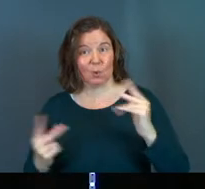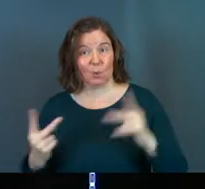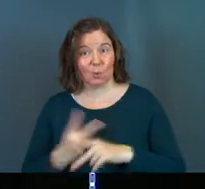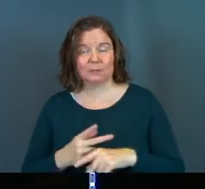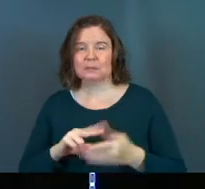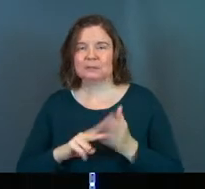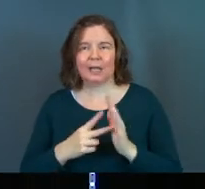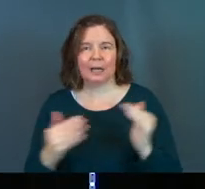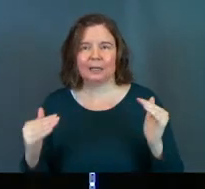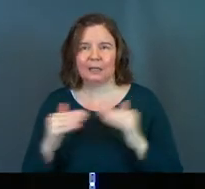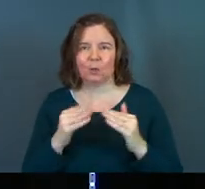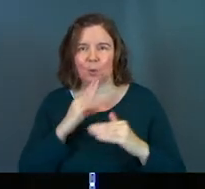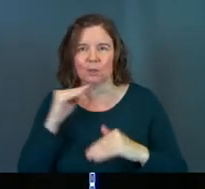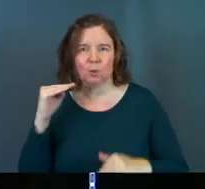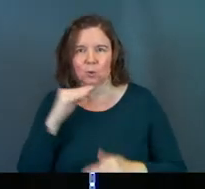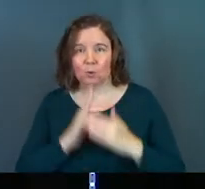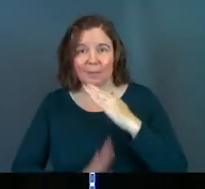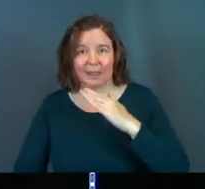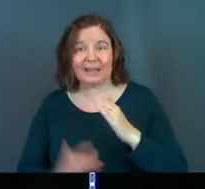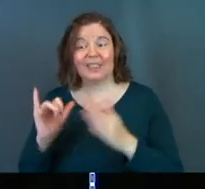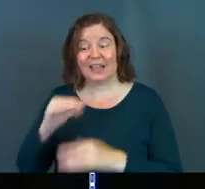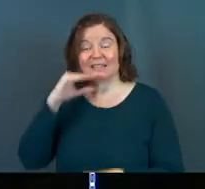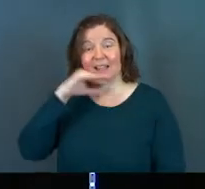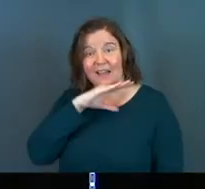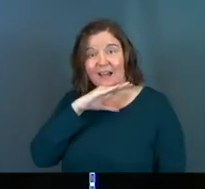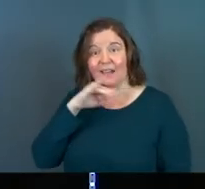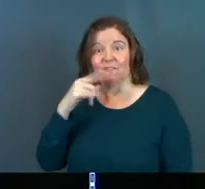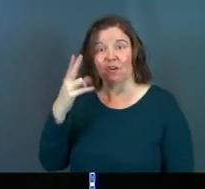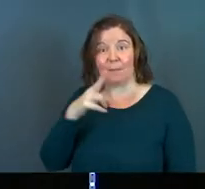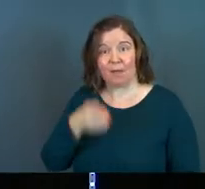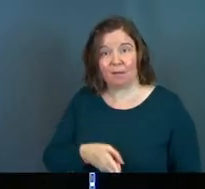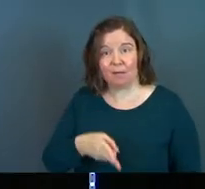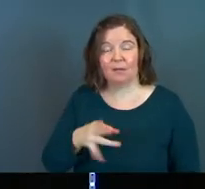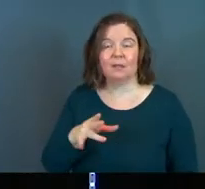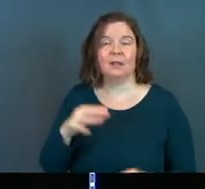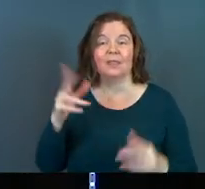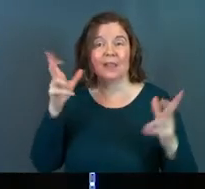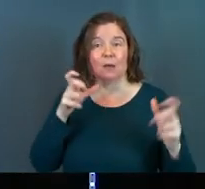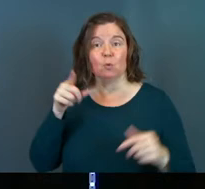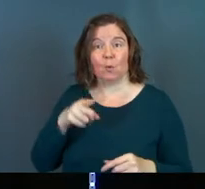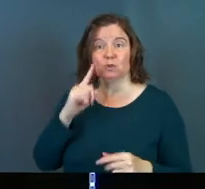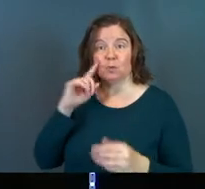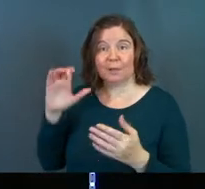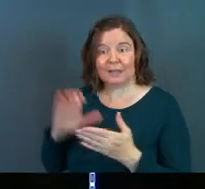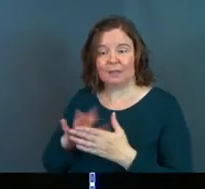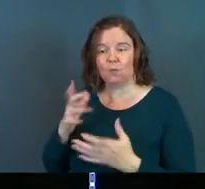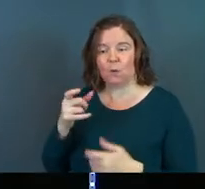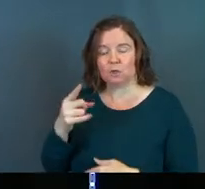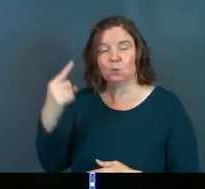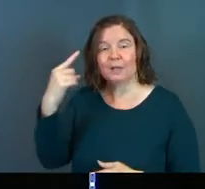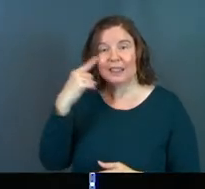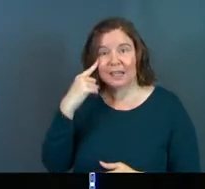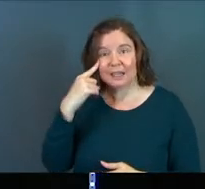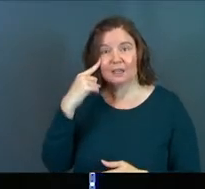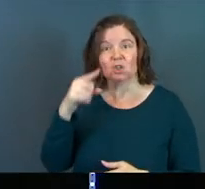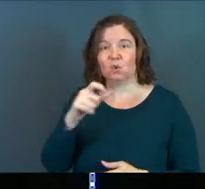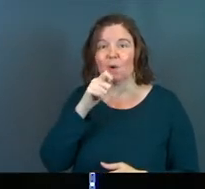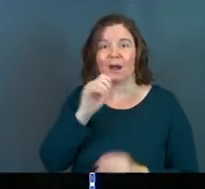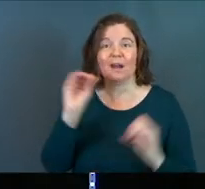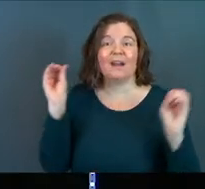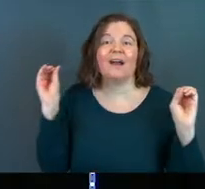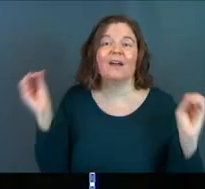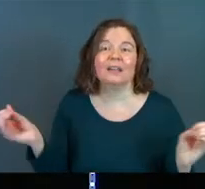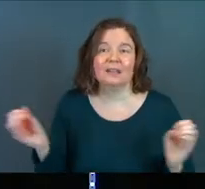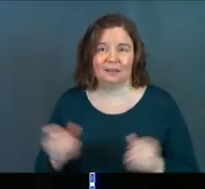humility. That is a lie. That is a lie from hell that the enemy wants you to believe. He wants you to think you're